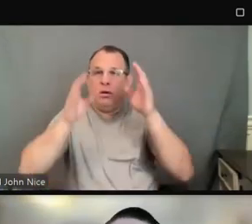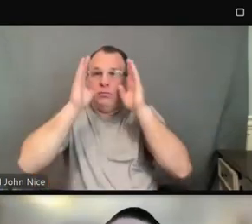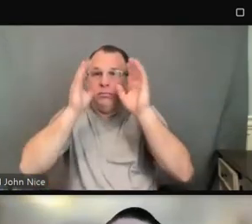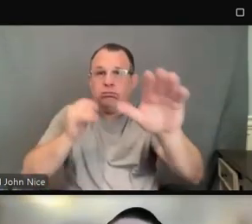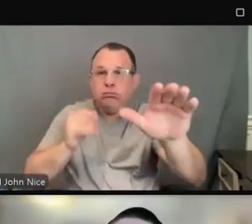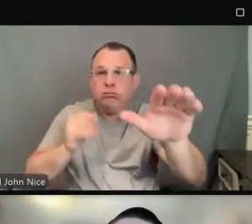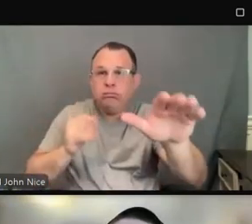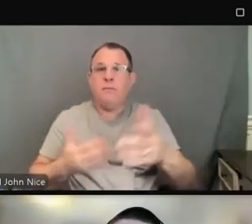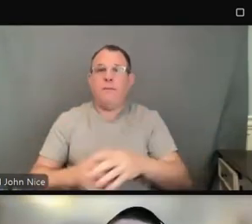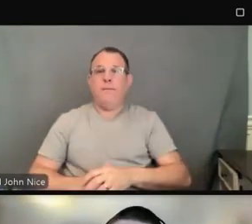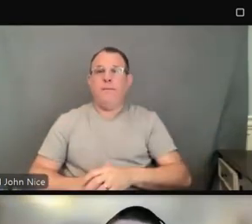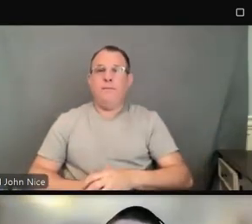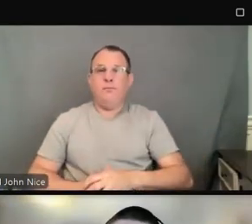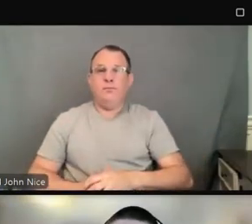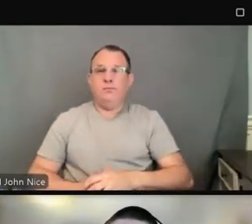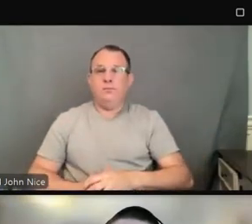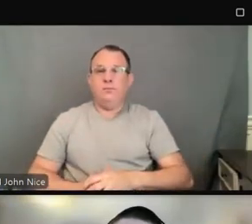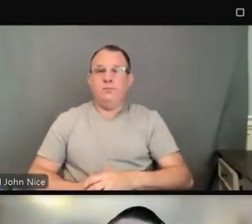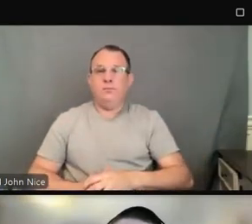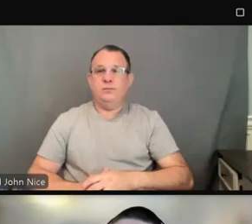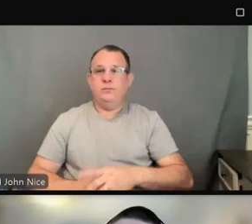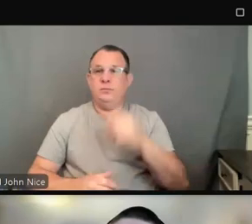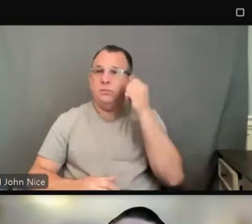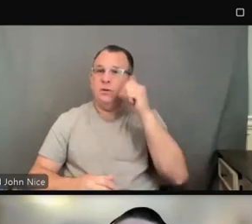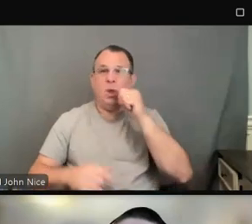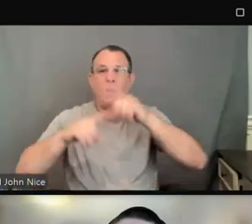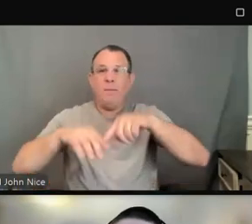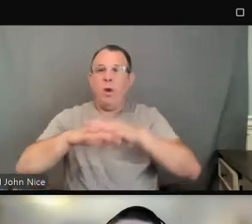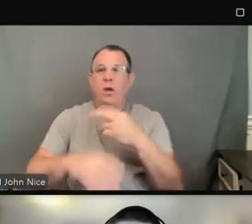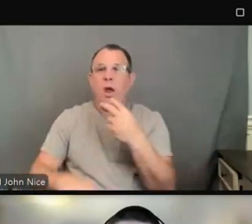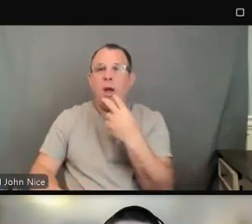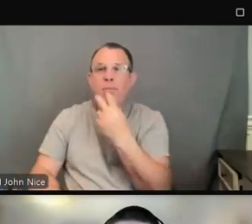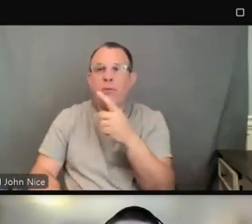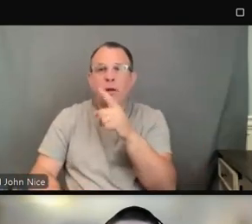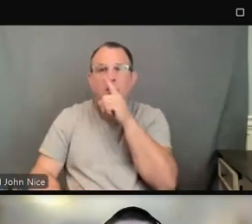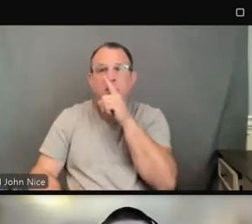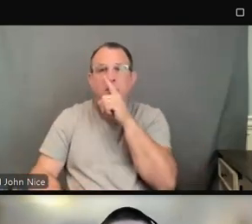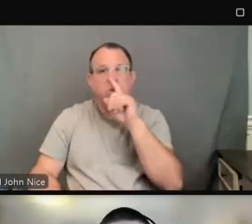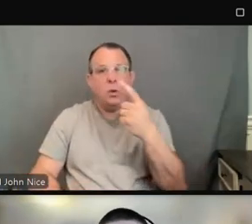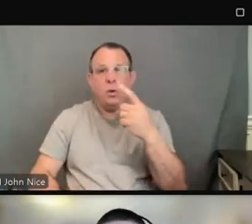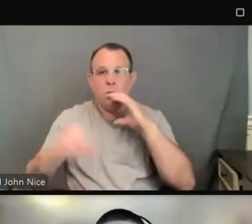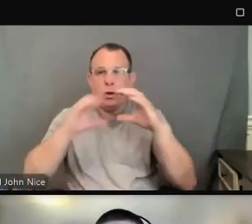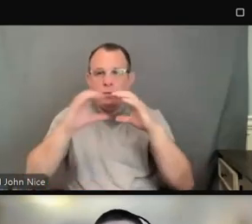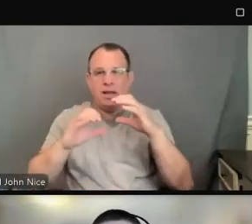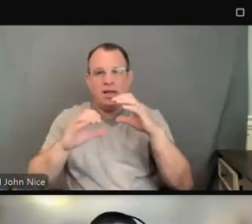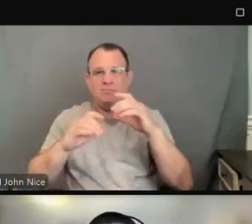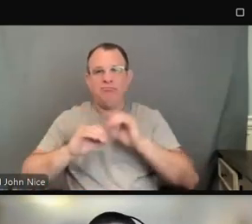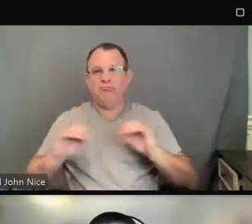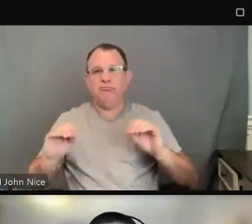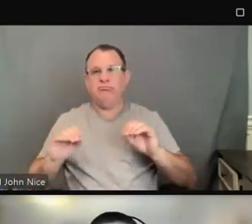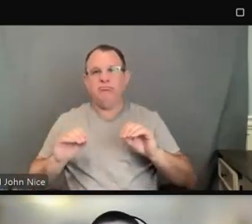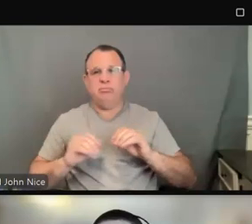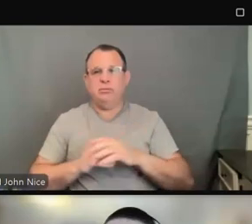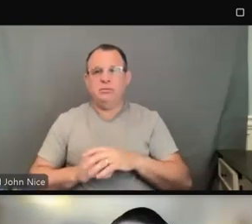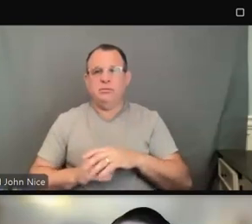Don't, you know, try not to rely on lip reading as a sole means of communication. The person is wearing a hearing